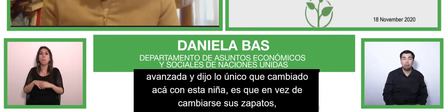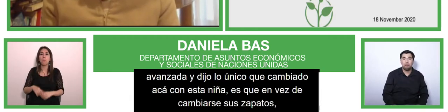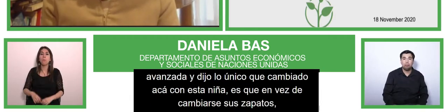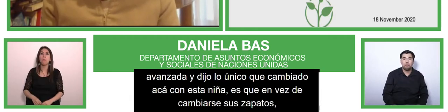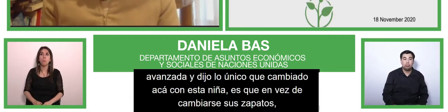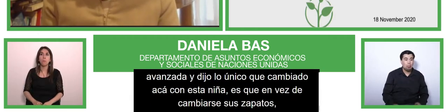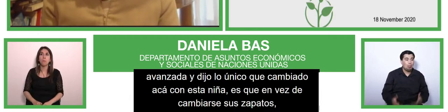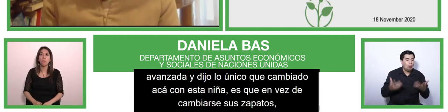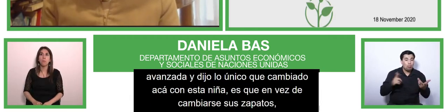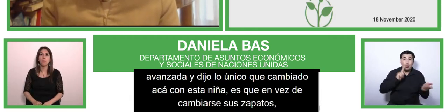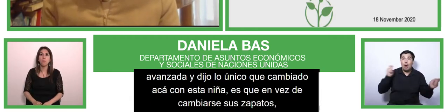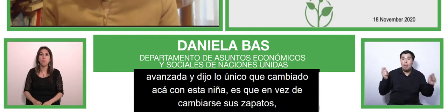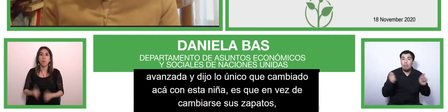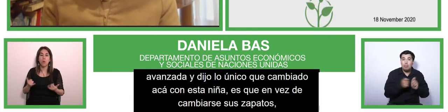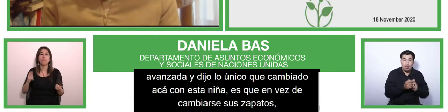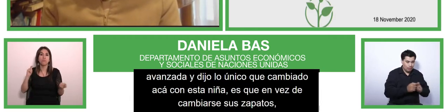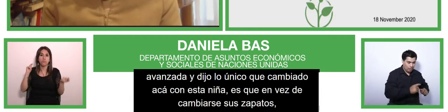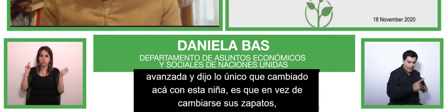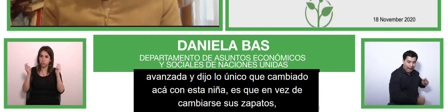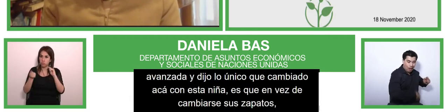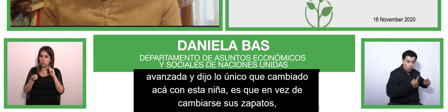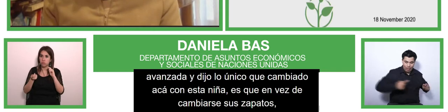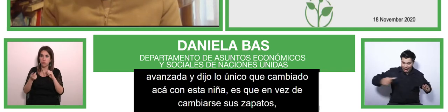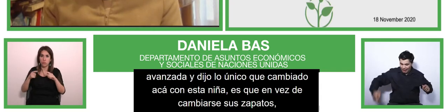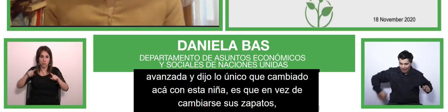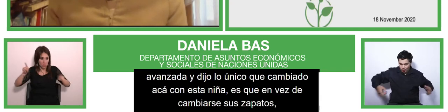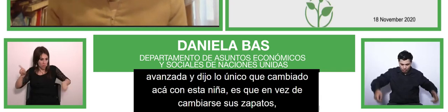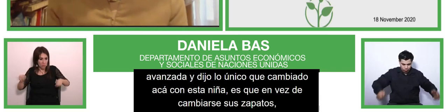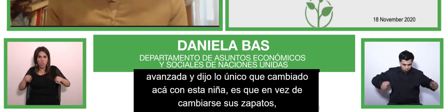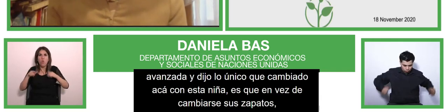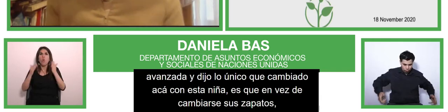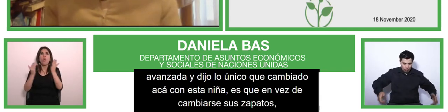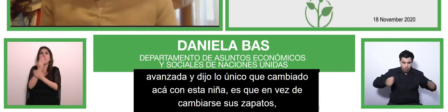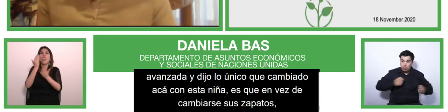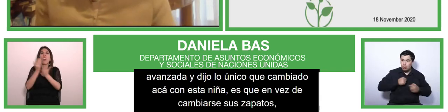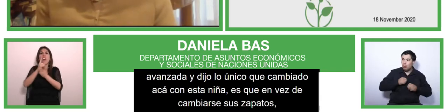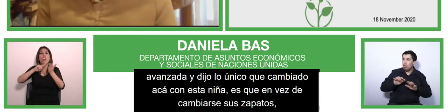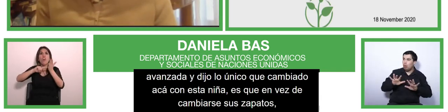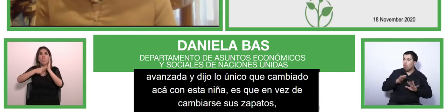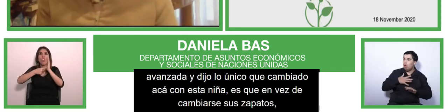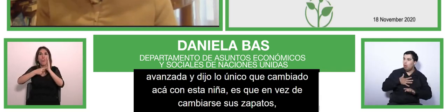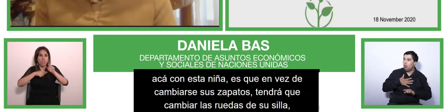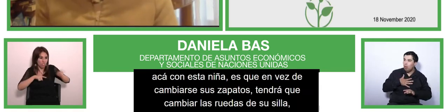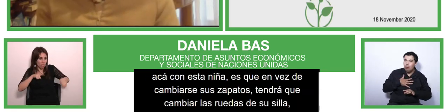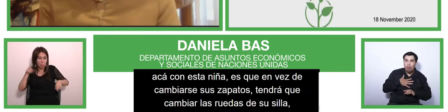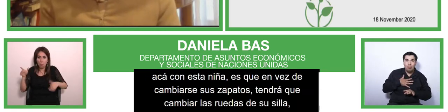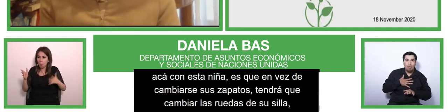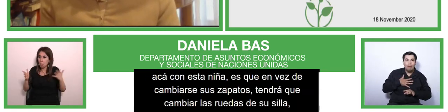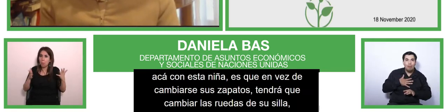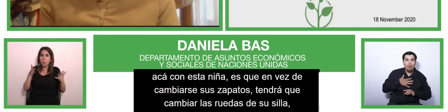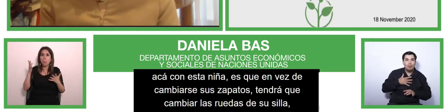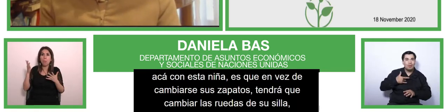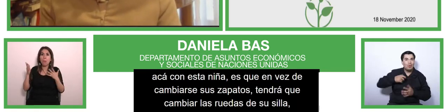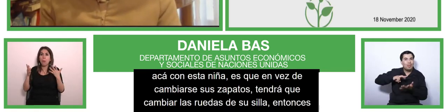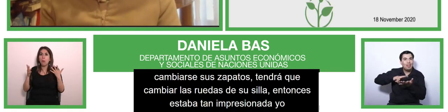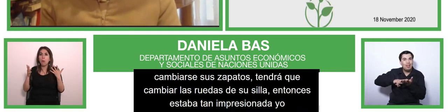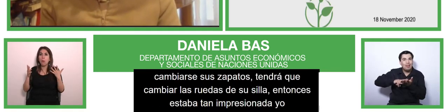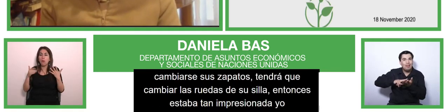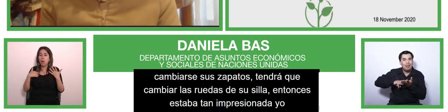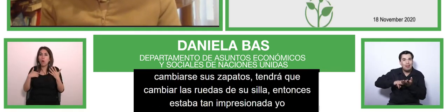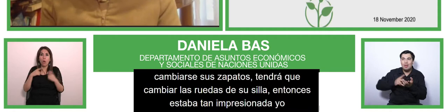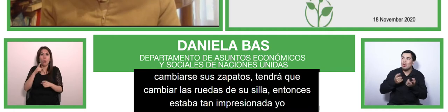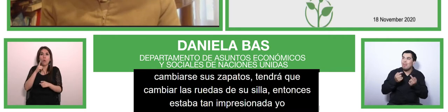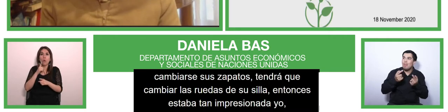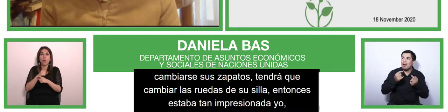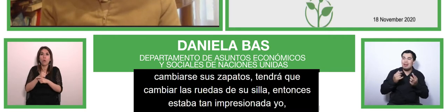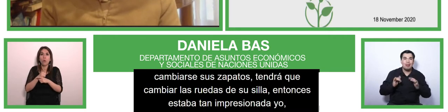i was so blessed so illegally i was an out of law for three years i attended